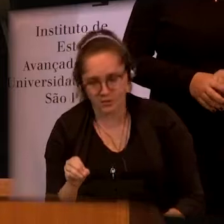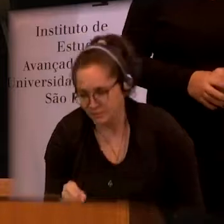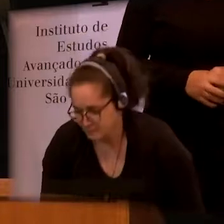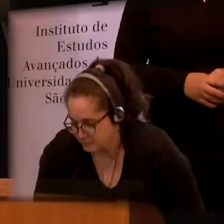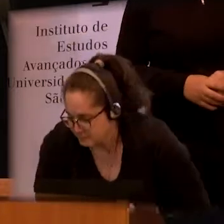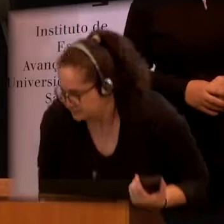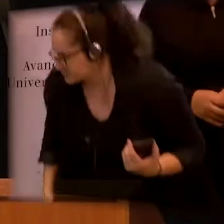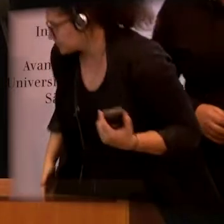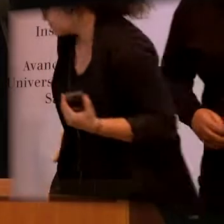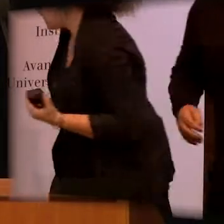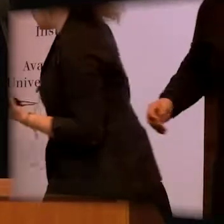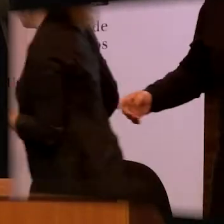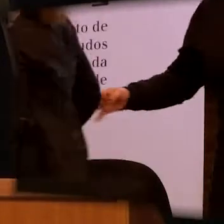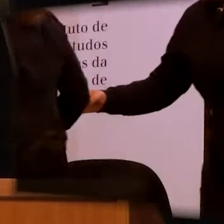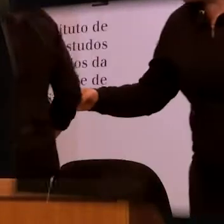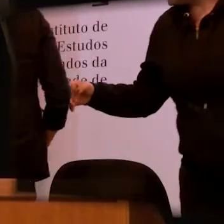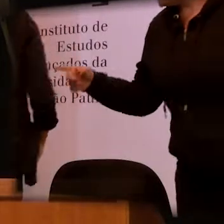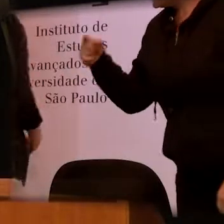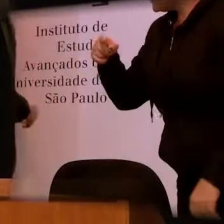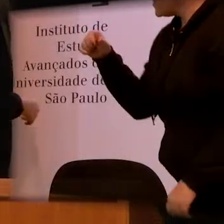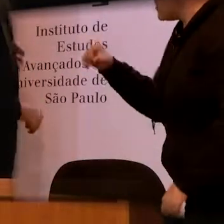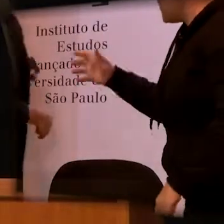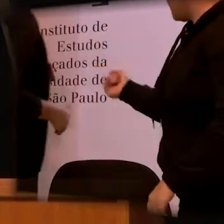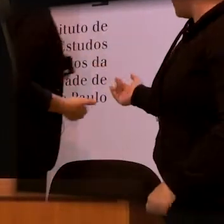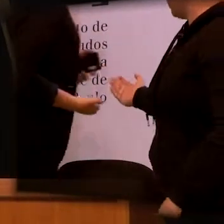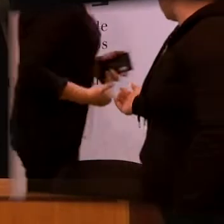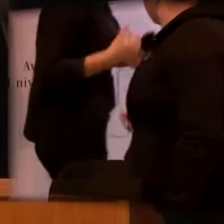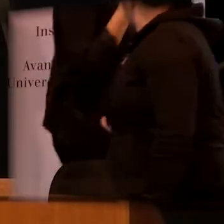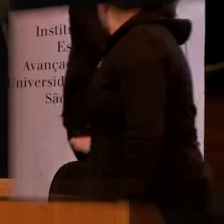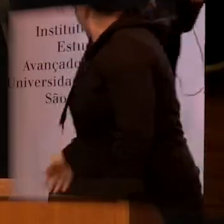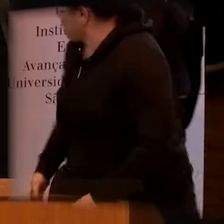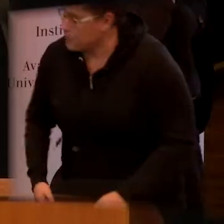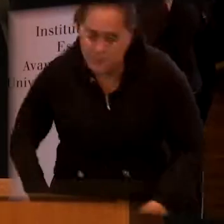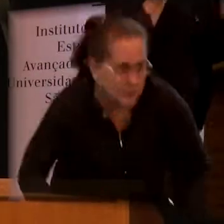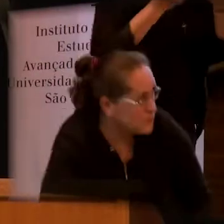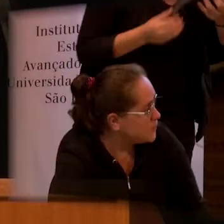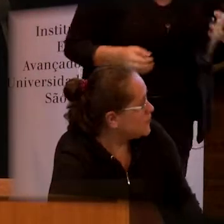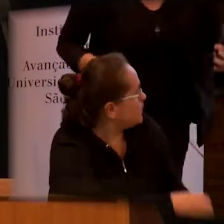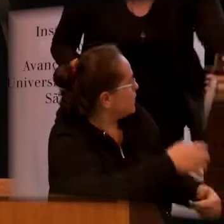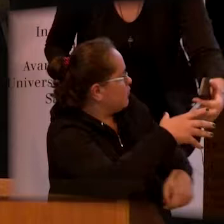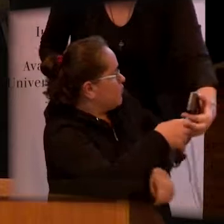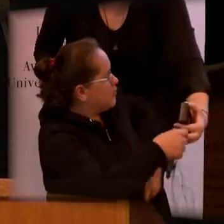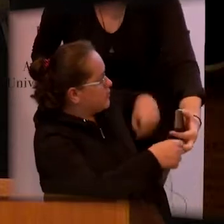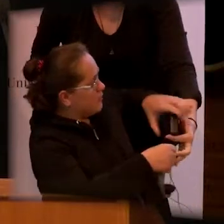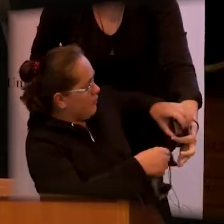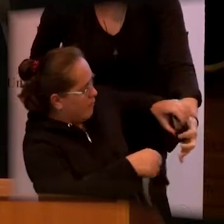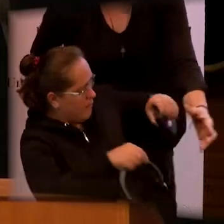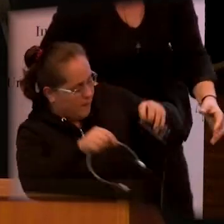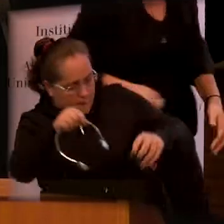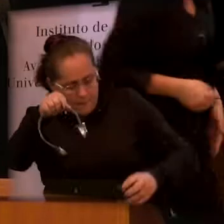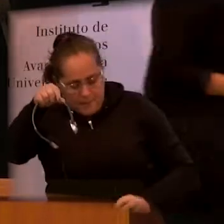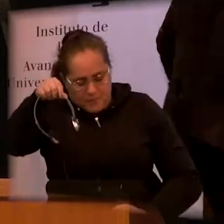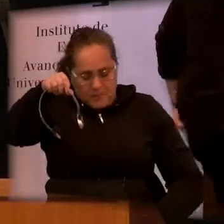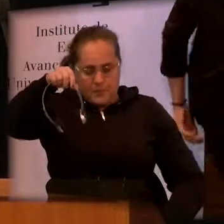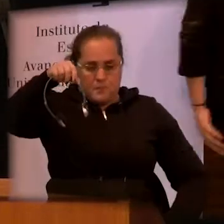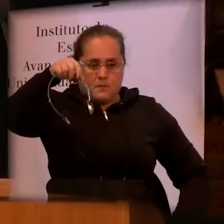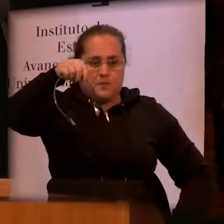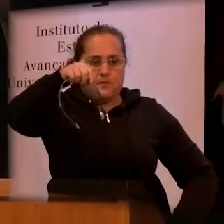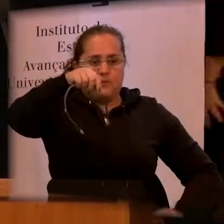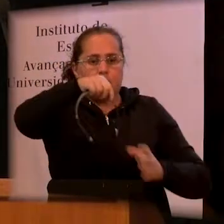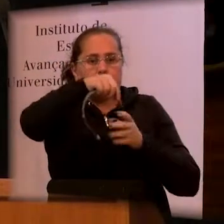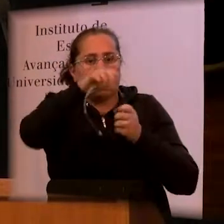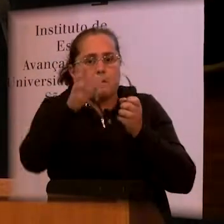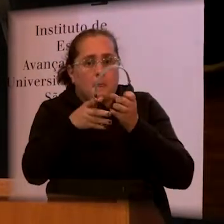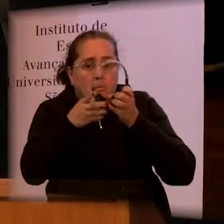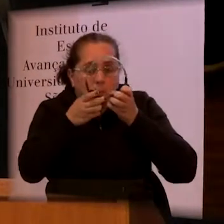common way of seeing disability in the UK. So it is pushed hard. That disability is a social phenomenon. is about the social